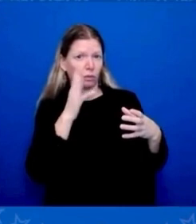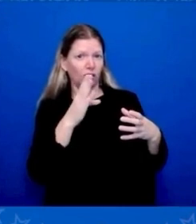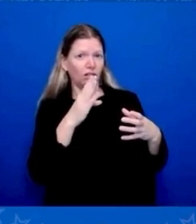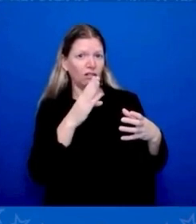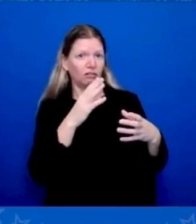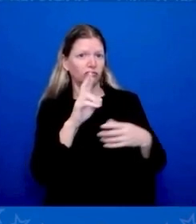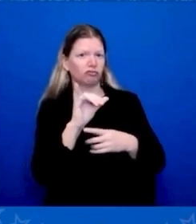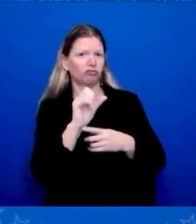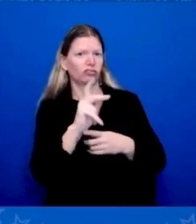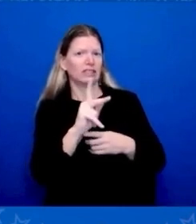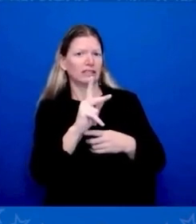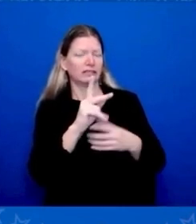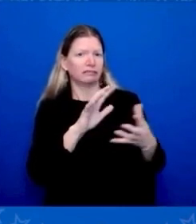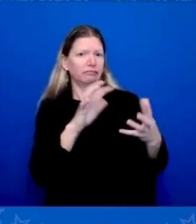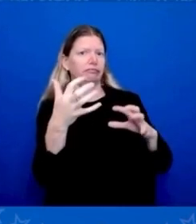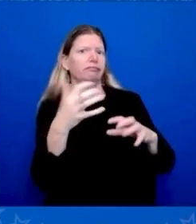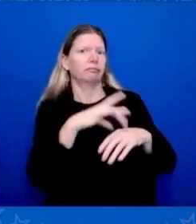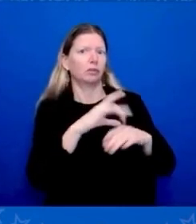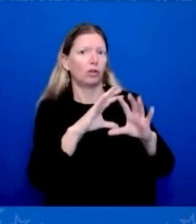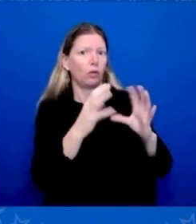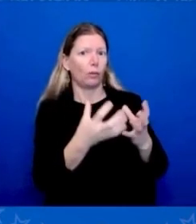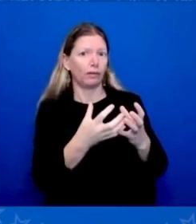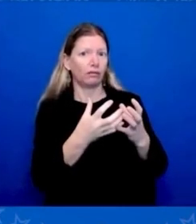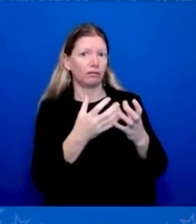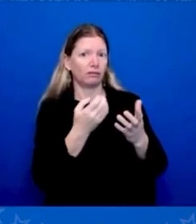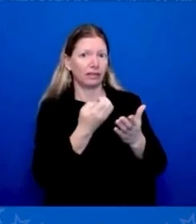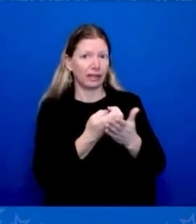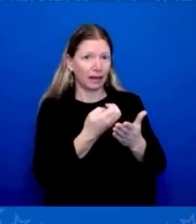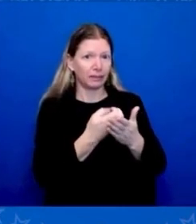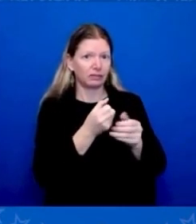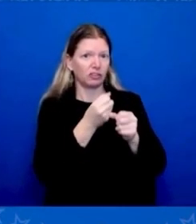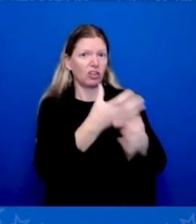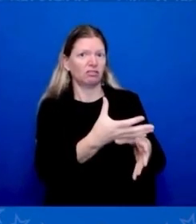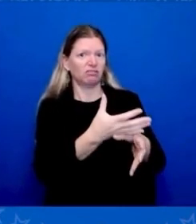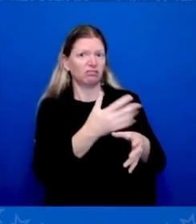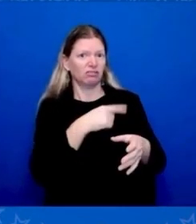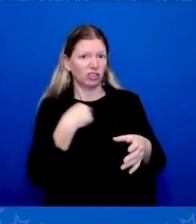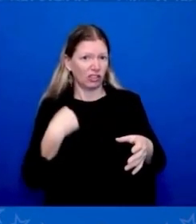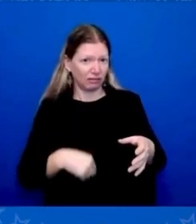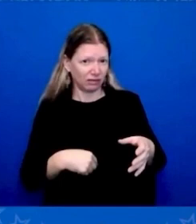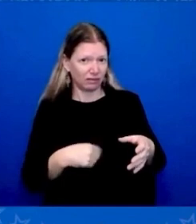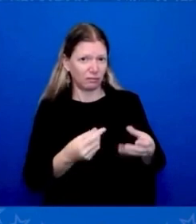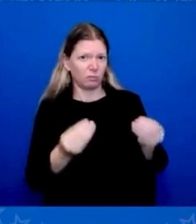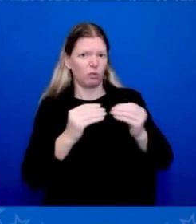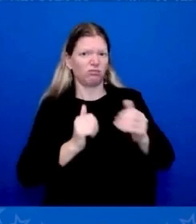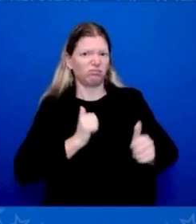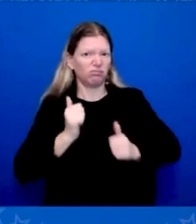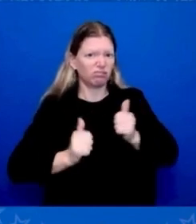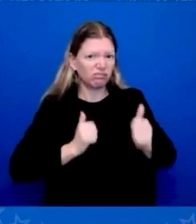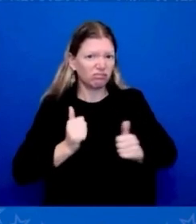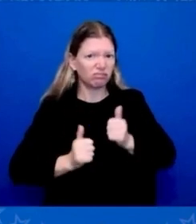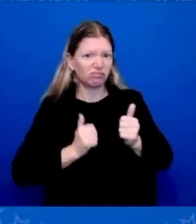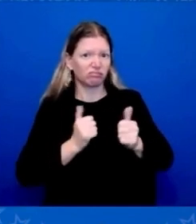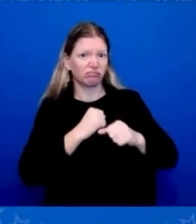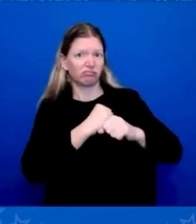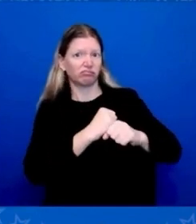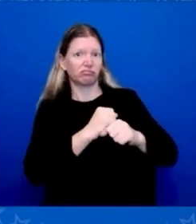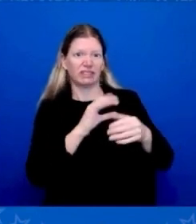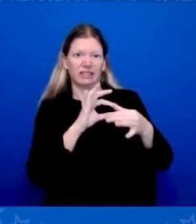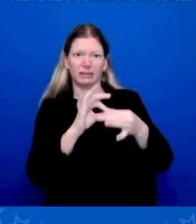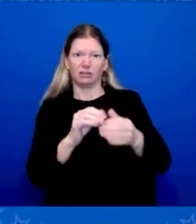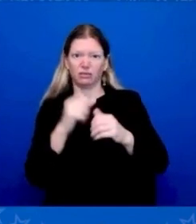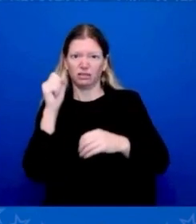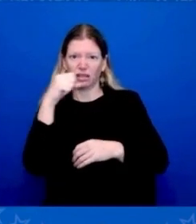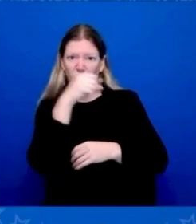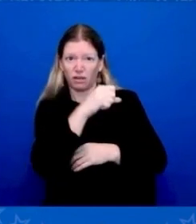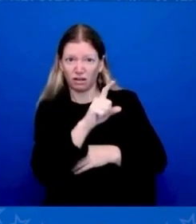Taiwan and separately? Sir, are you worried about the meeting between President Putin and Kim Jong-un, if that could mean Russia has more gains in the